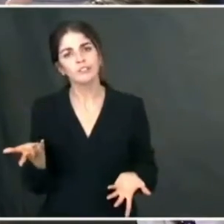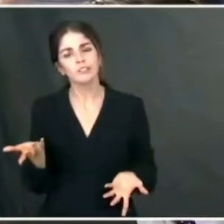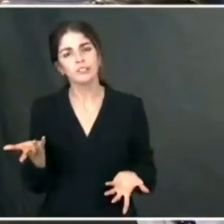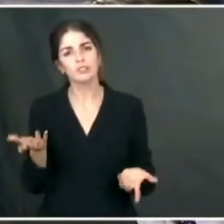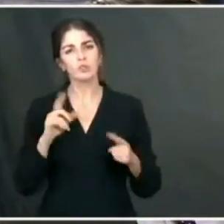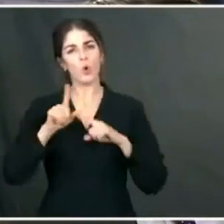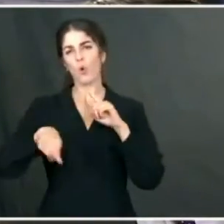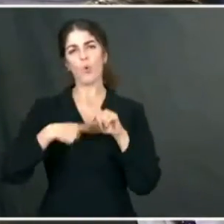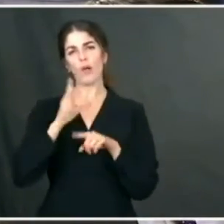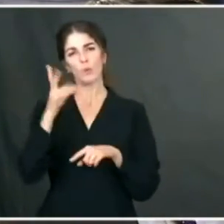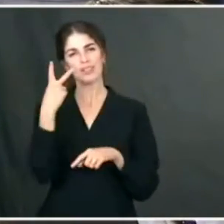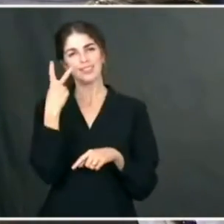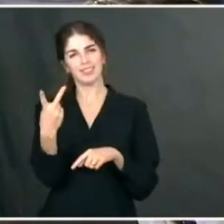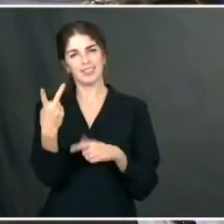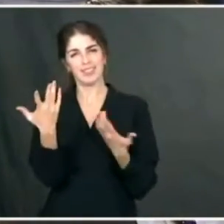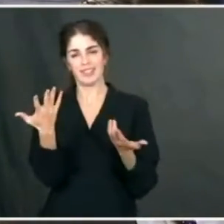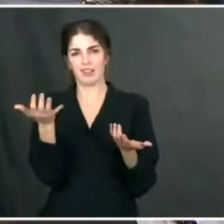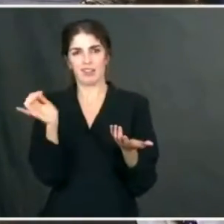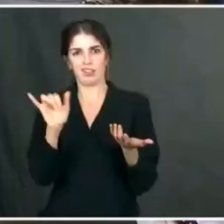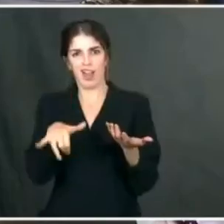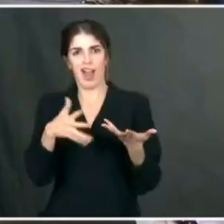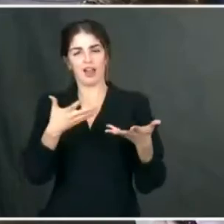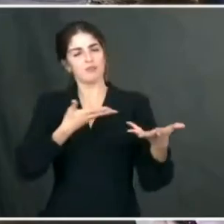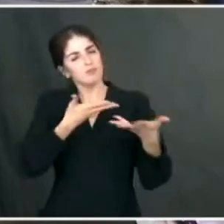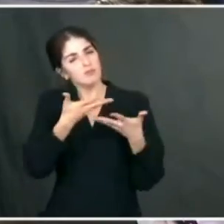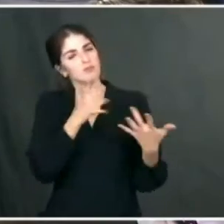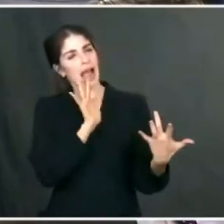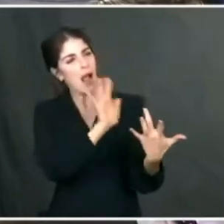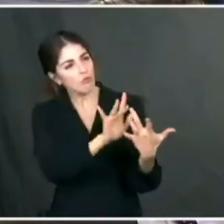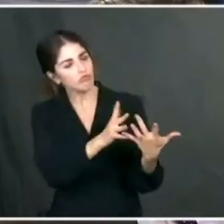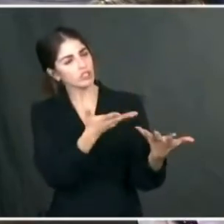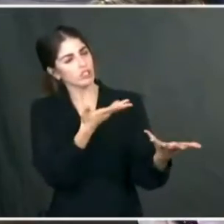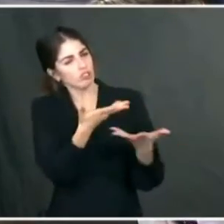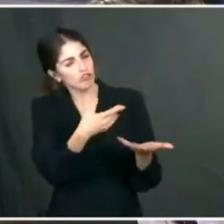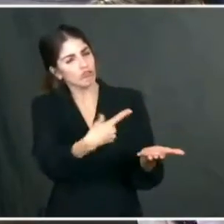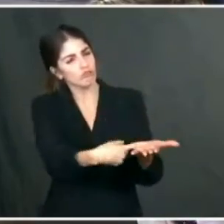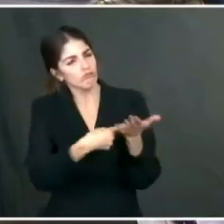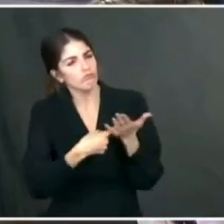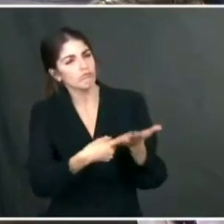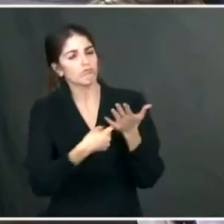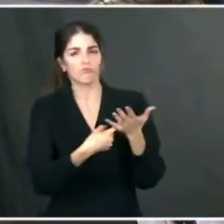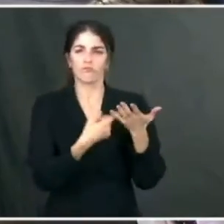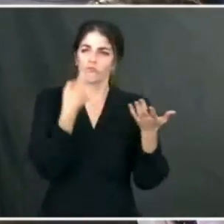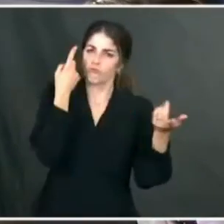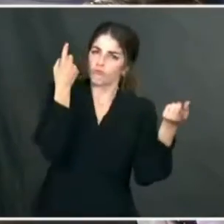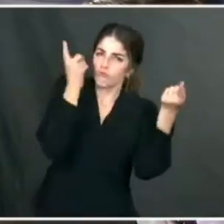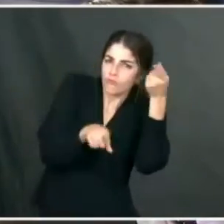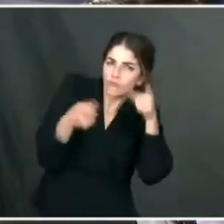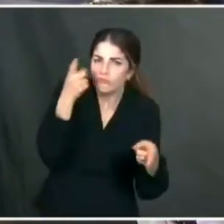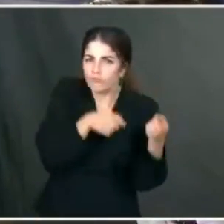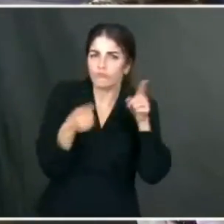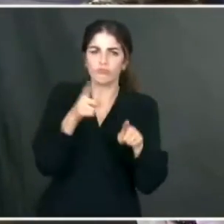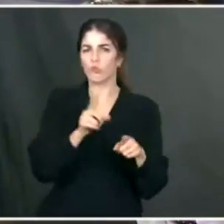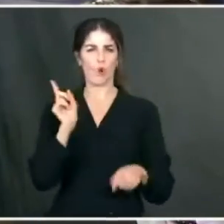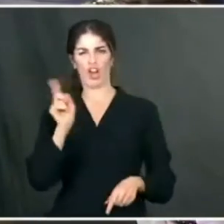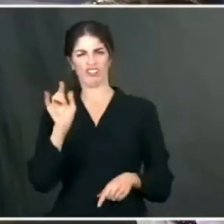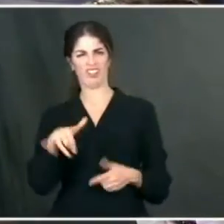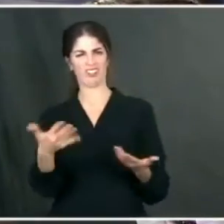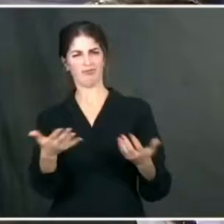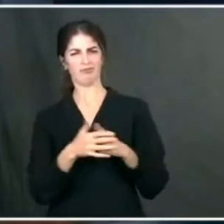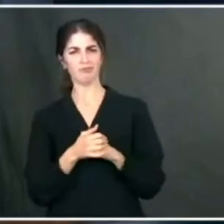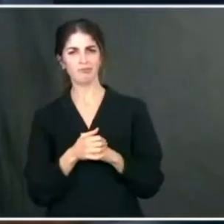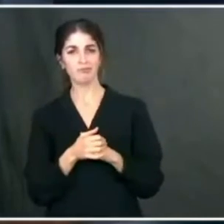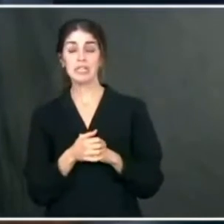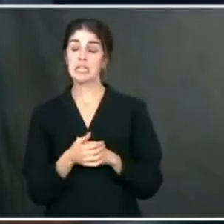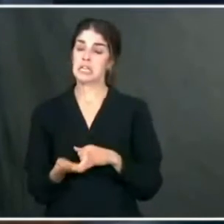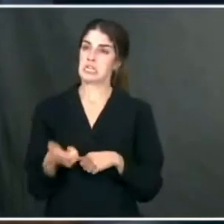those, you know, sort of substantial outreaches that says, this is something that, you know, the Republicans want to do too? Well,